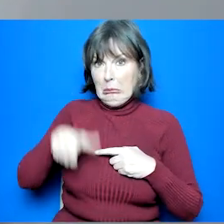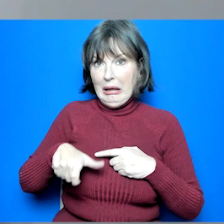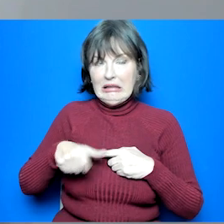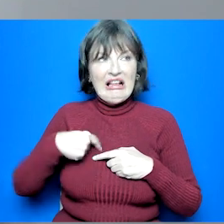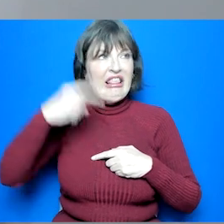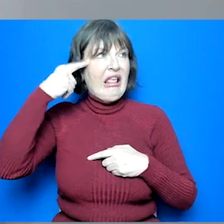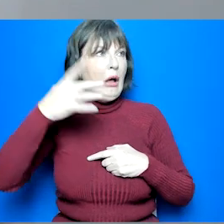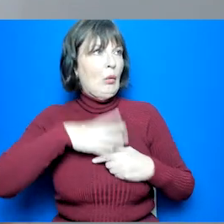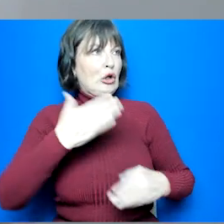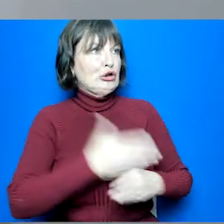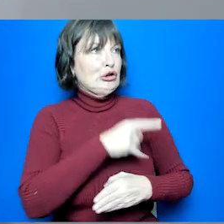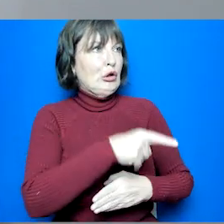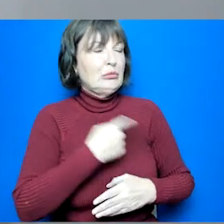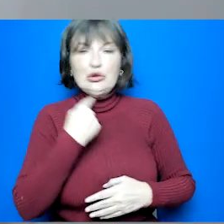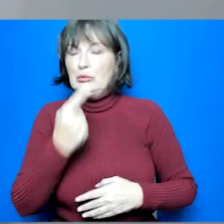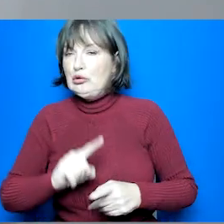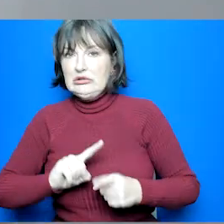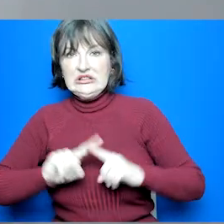different careers?